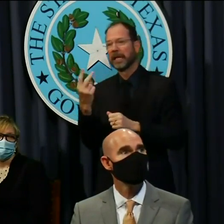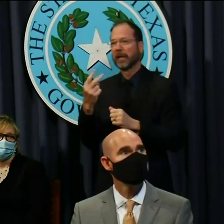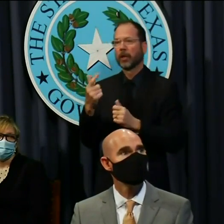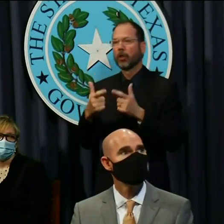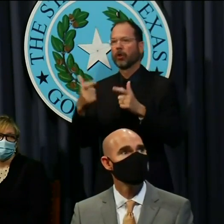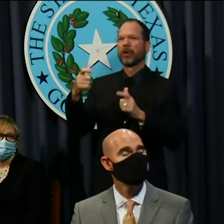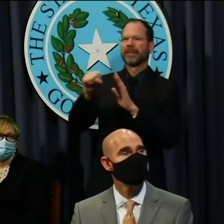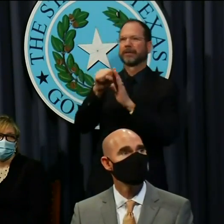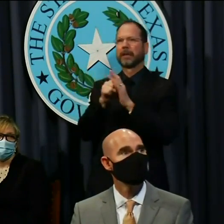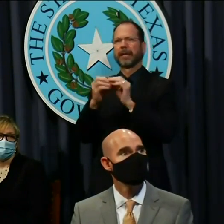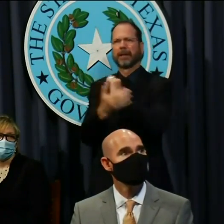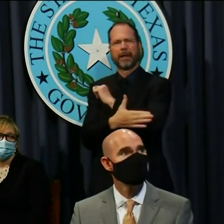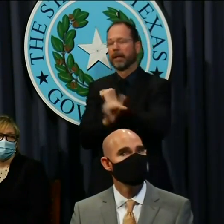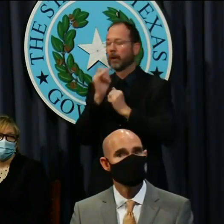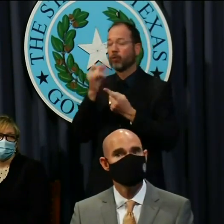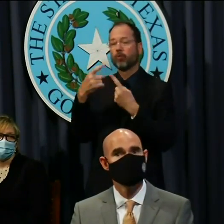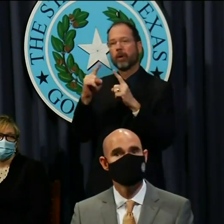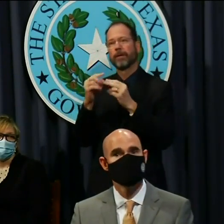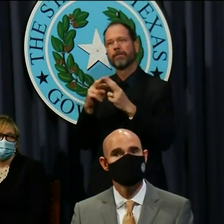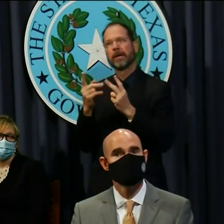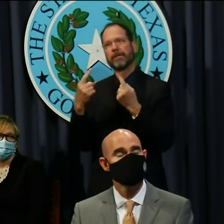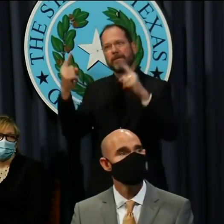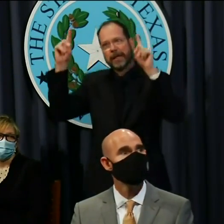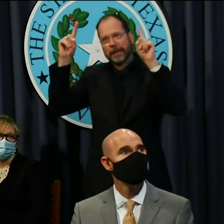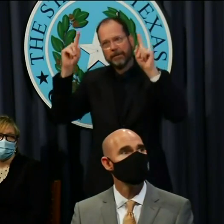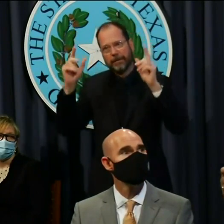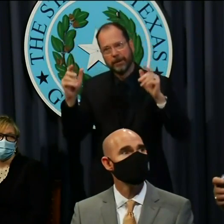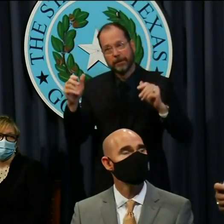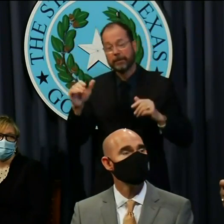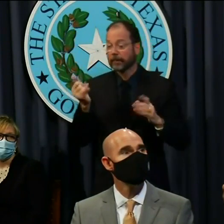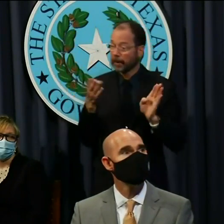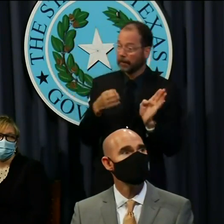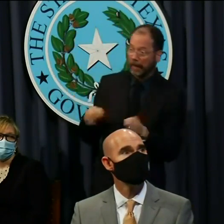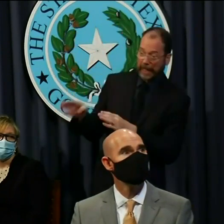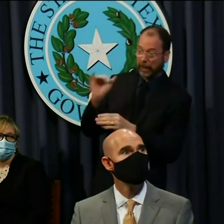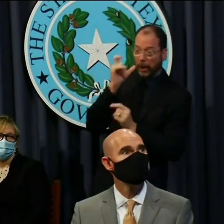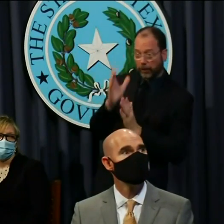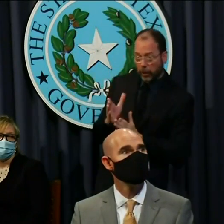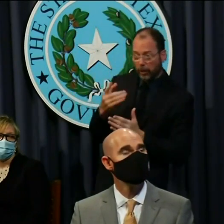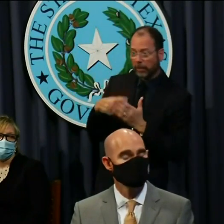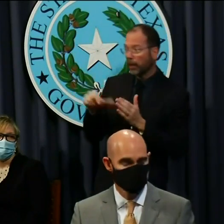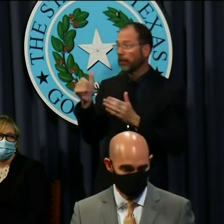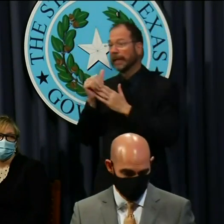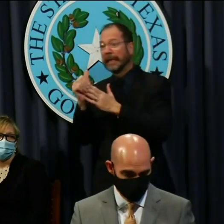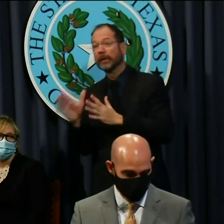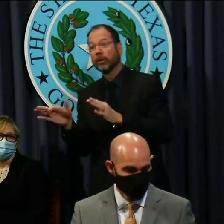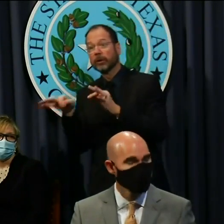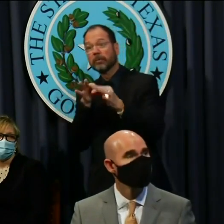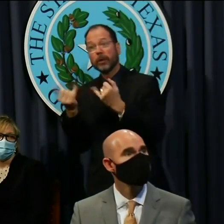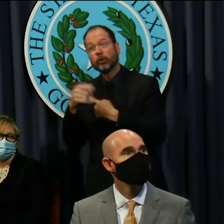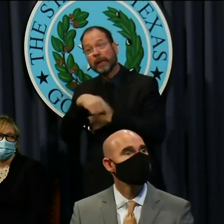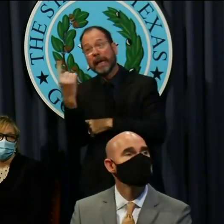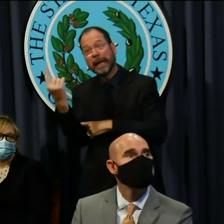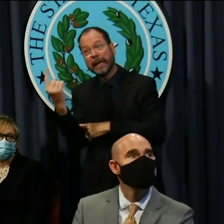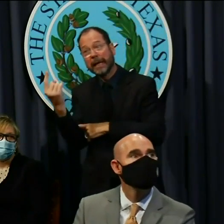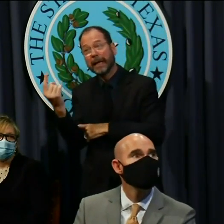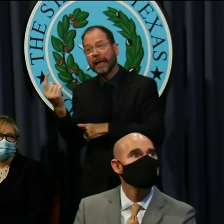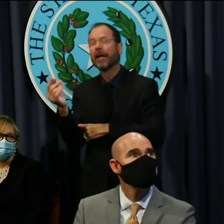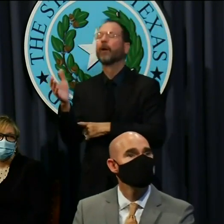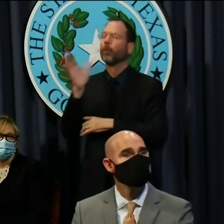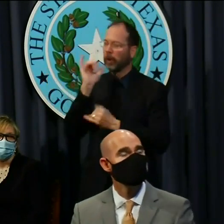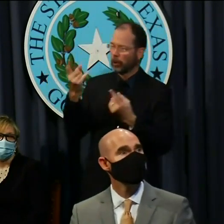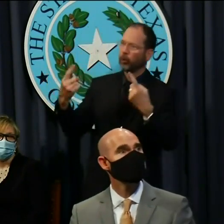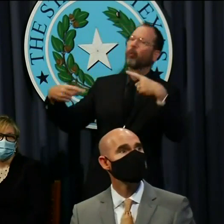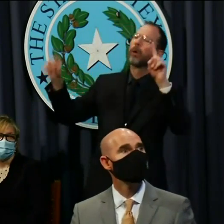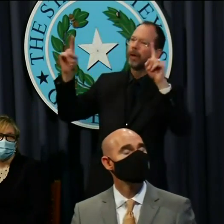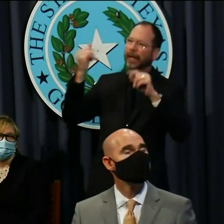country, and they work in a very effective way. And so the plan that the governor and other leaders have outlined today is going to work